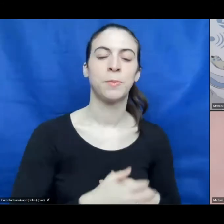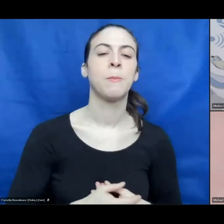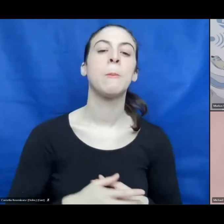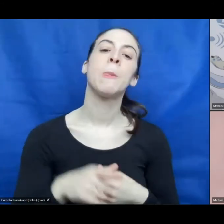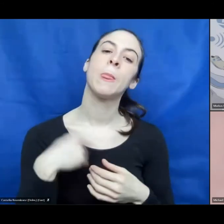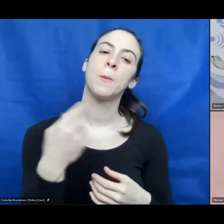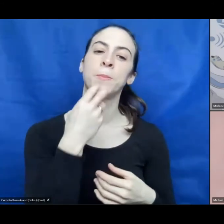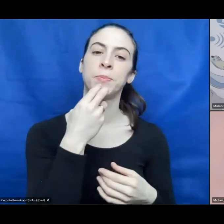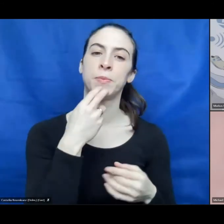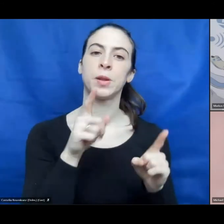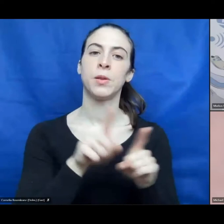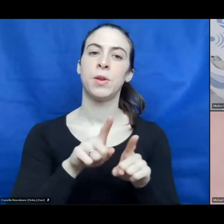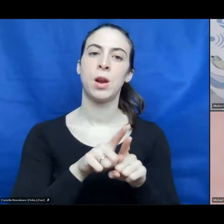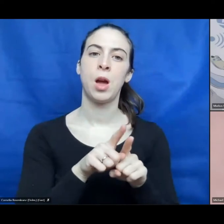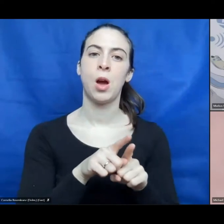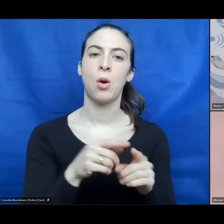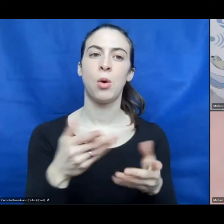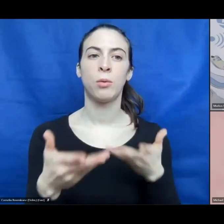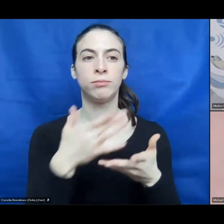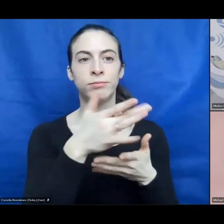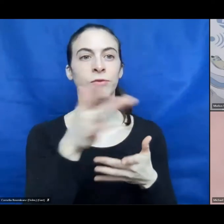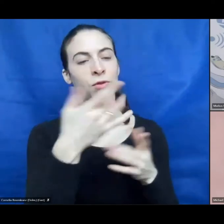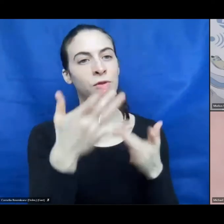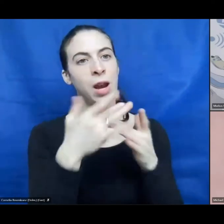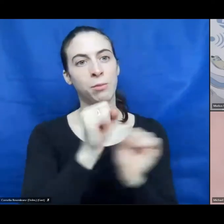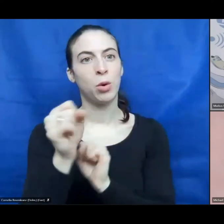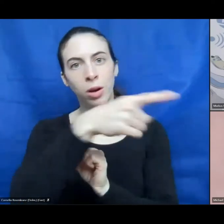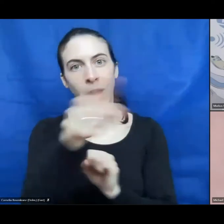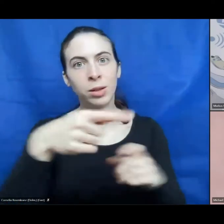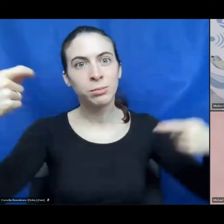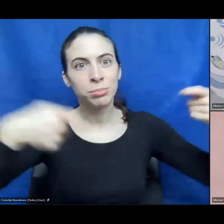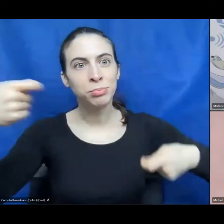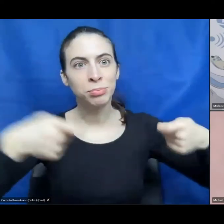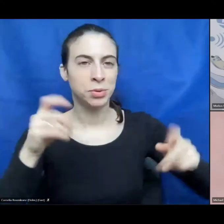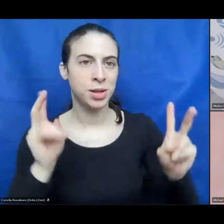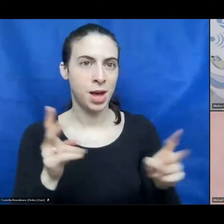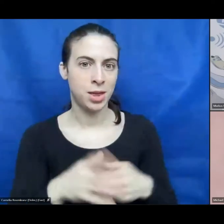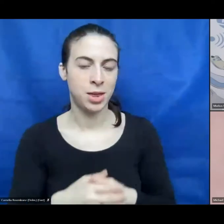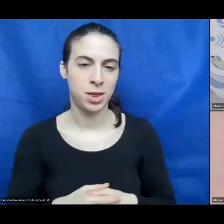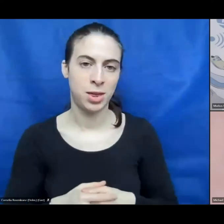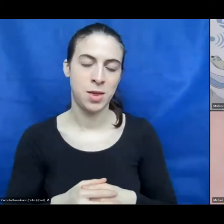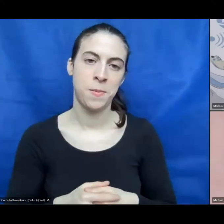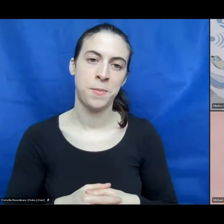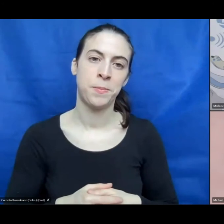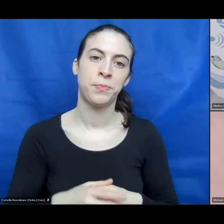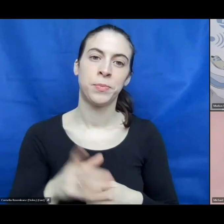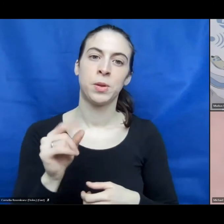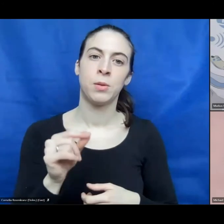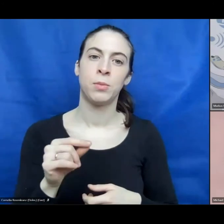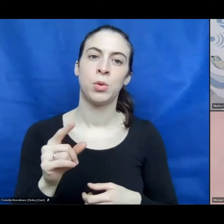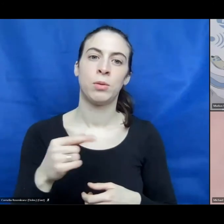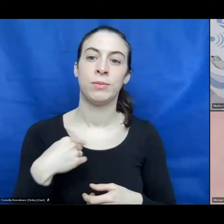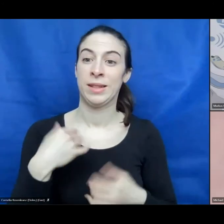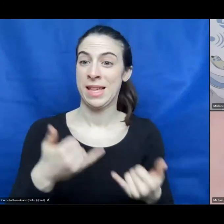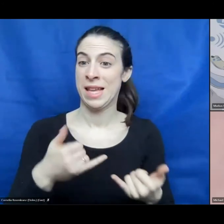to maybe get you as a funding partner of this network. So, we even do not have a name